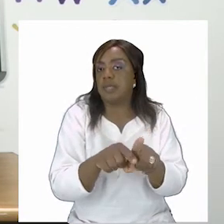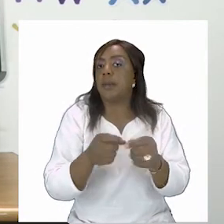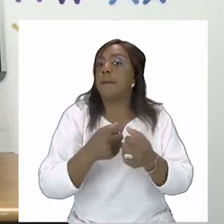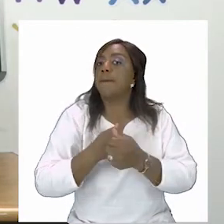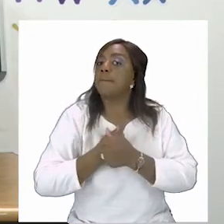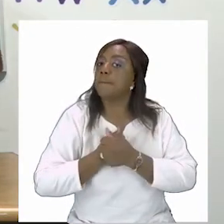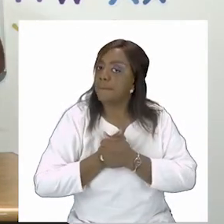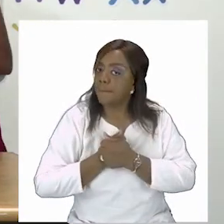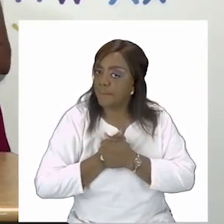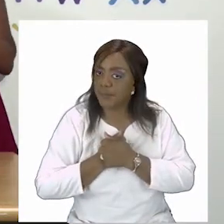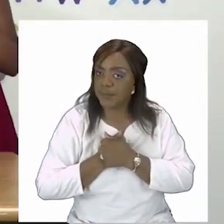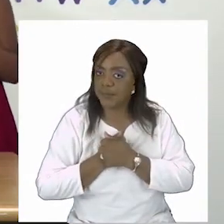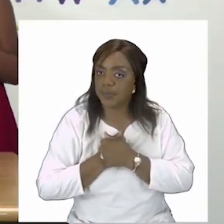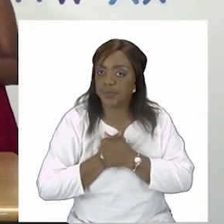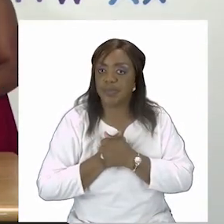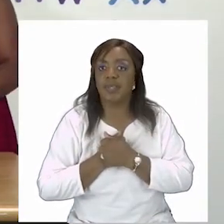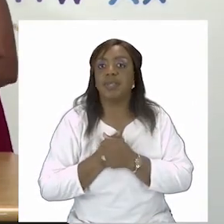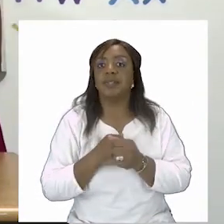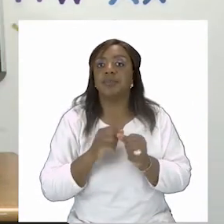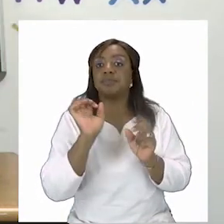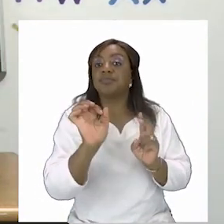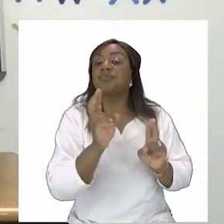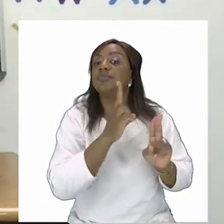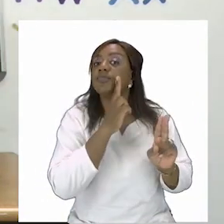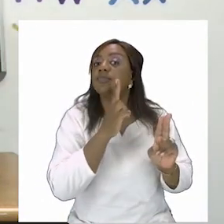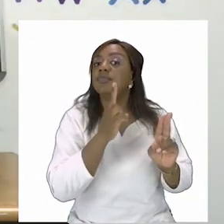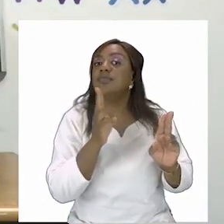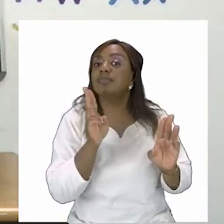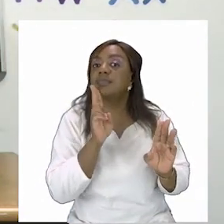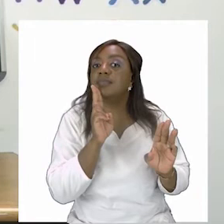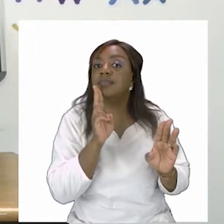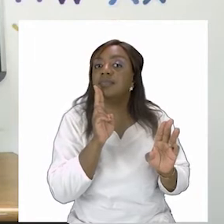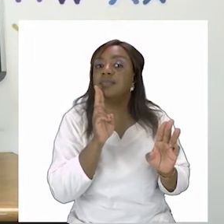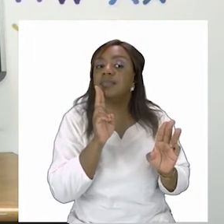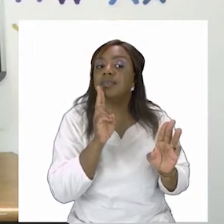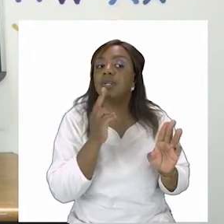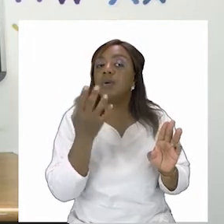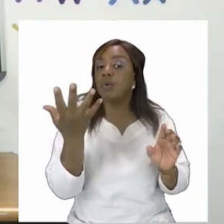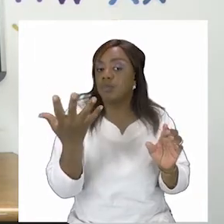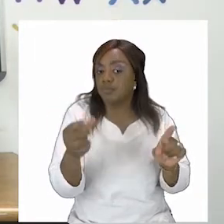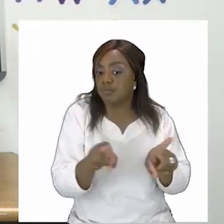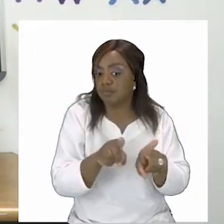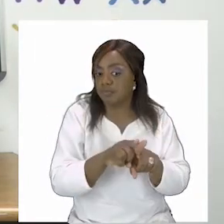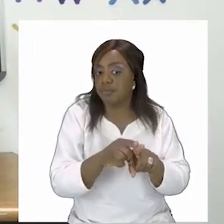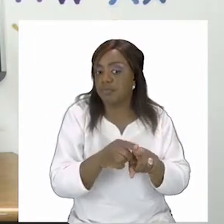and then your uncle met your aunt aunt